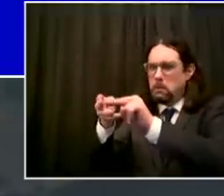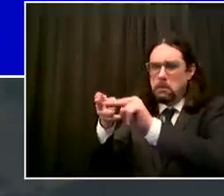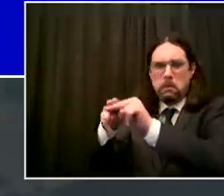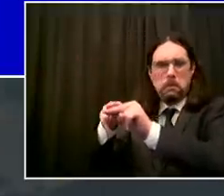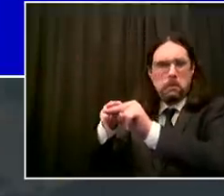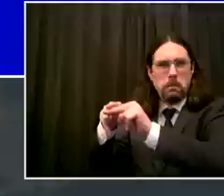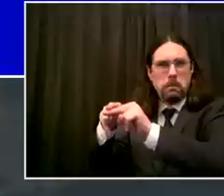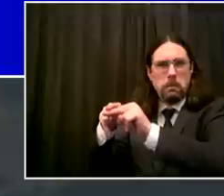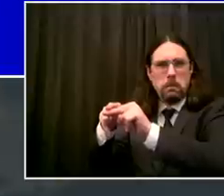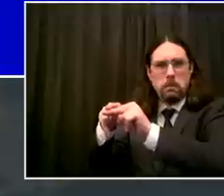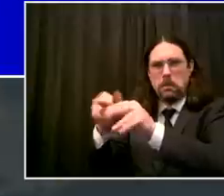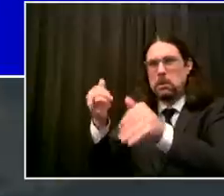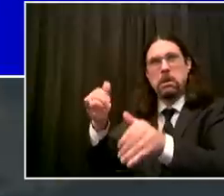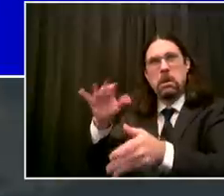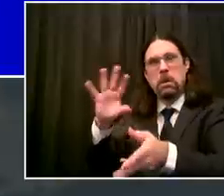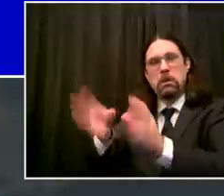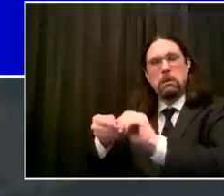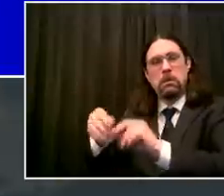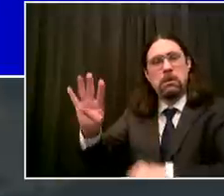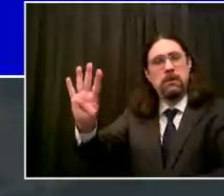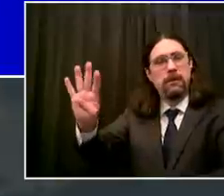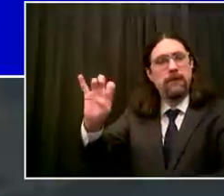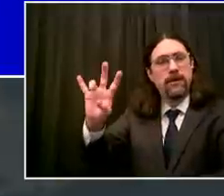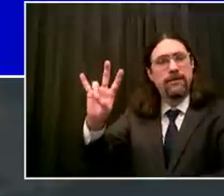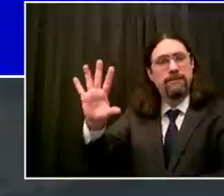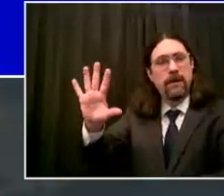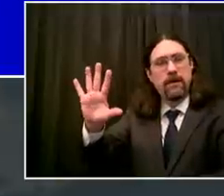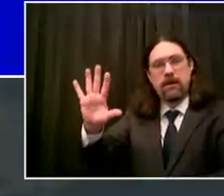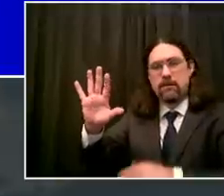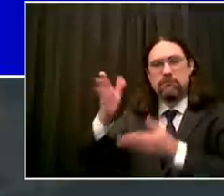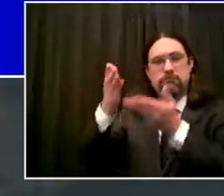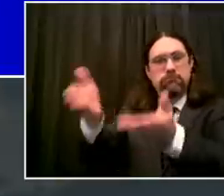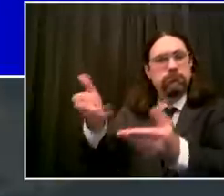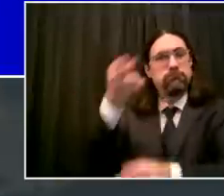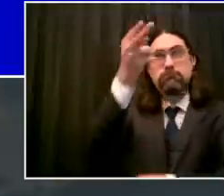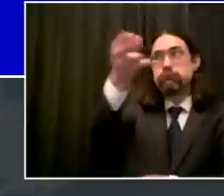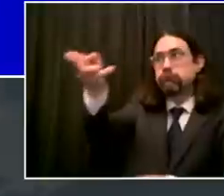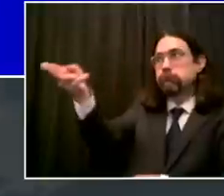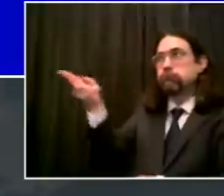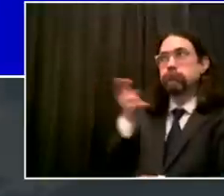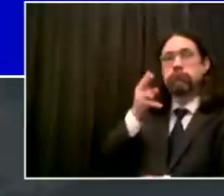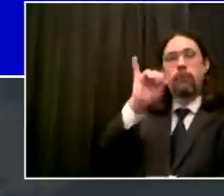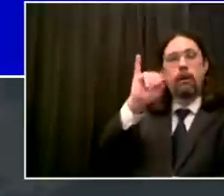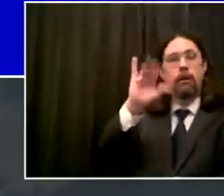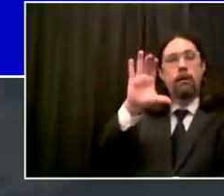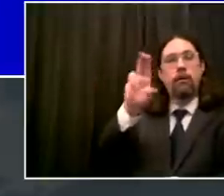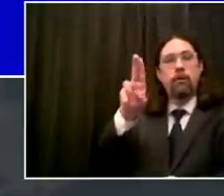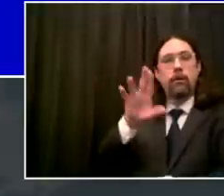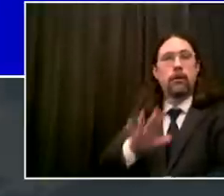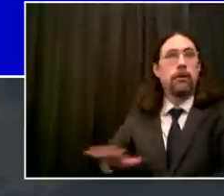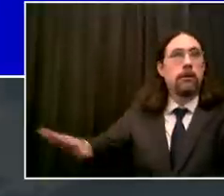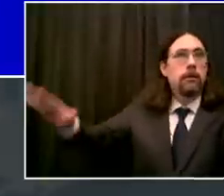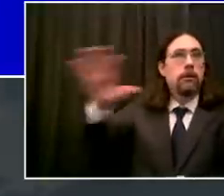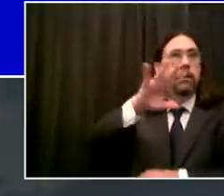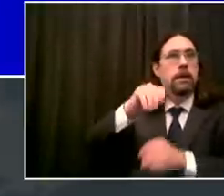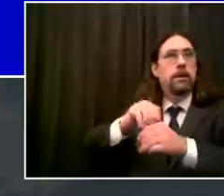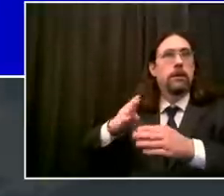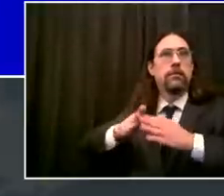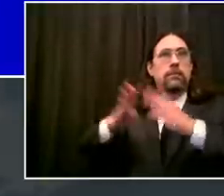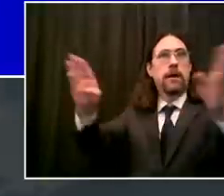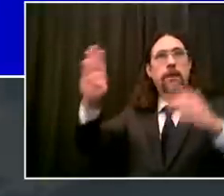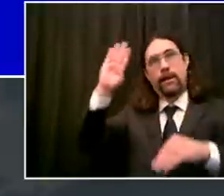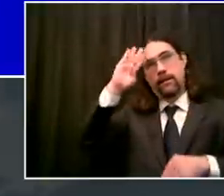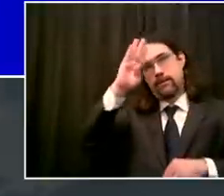huge increase and i keep that in mind but it's still an increase we needed to keep going down and then the percentage of people tested